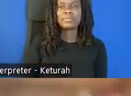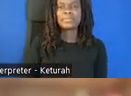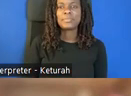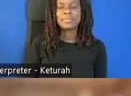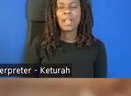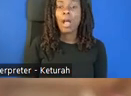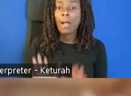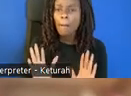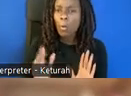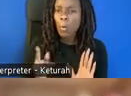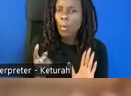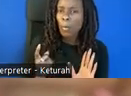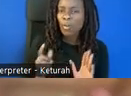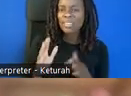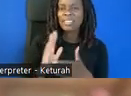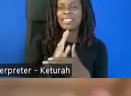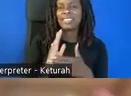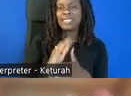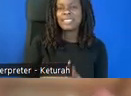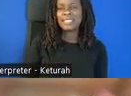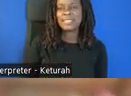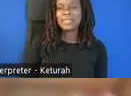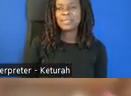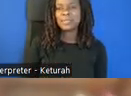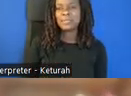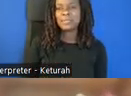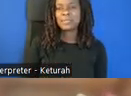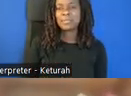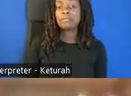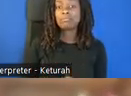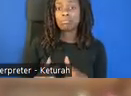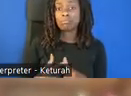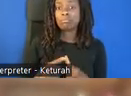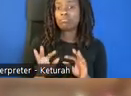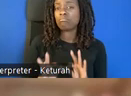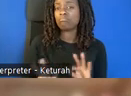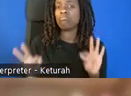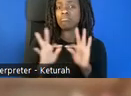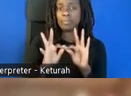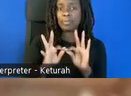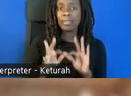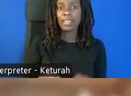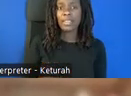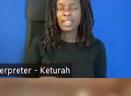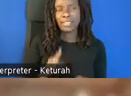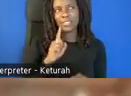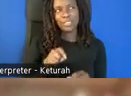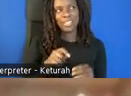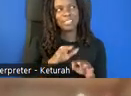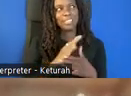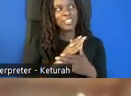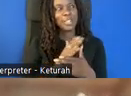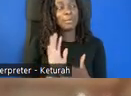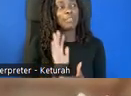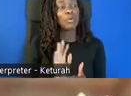Oh, I also wanted to share, and this is the big one that we have at STEMI, and I should have shared this earlier, but